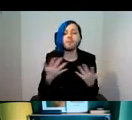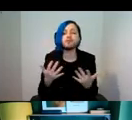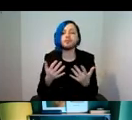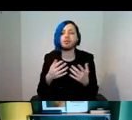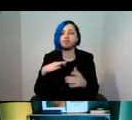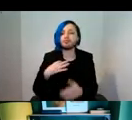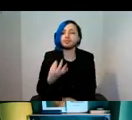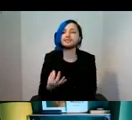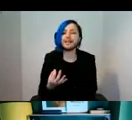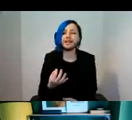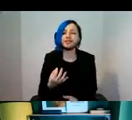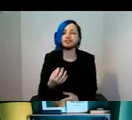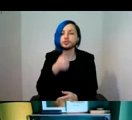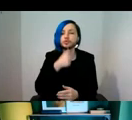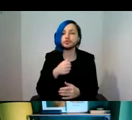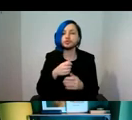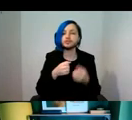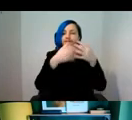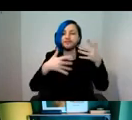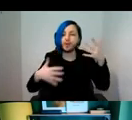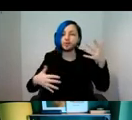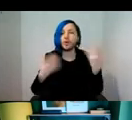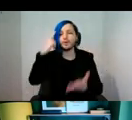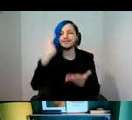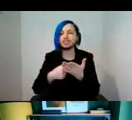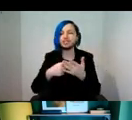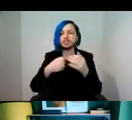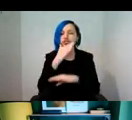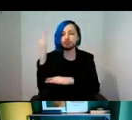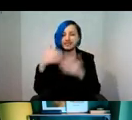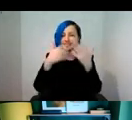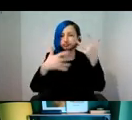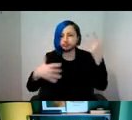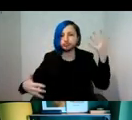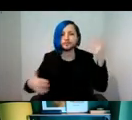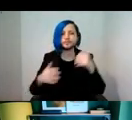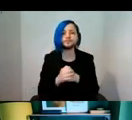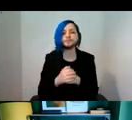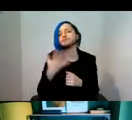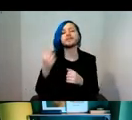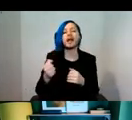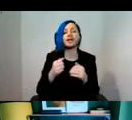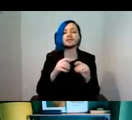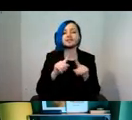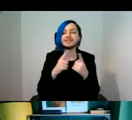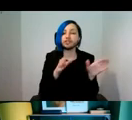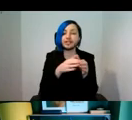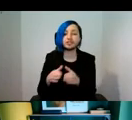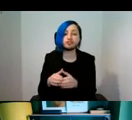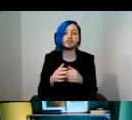and it uses a flow chart or decision tree model. And it has some key categories, technical constraints,